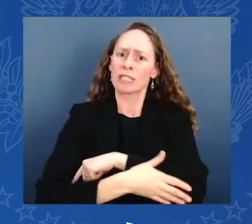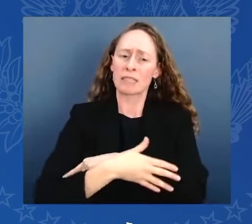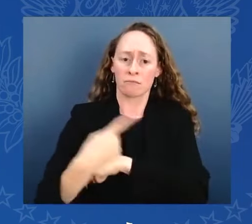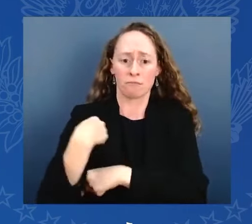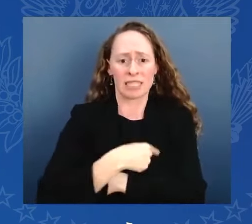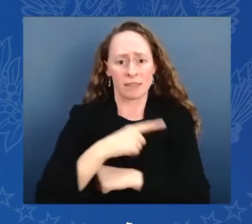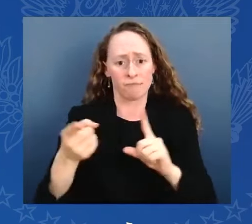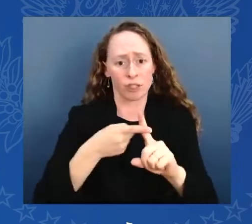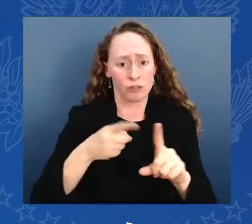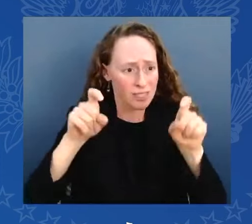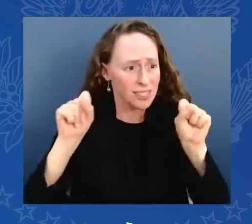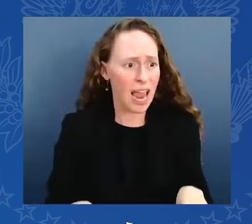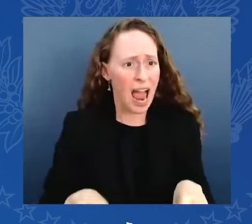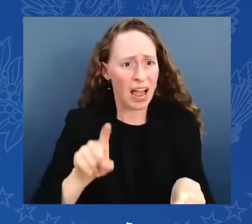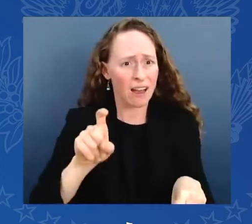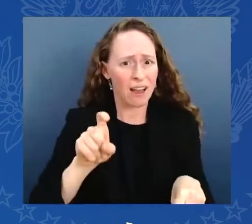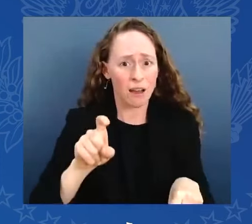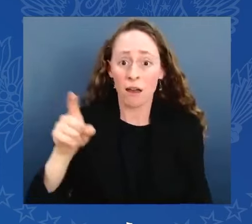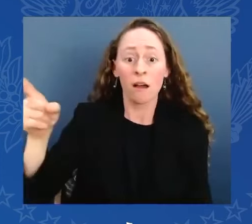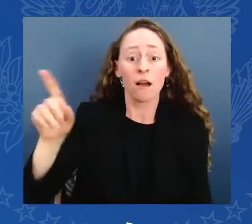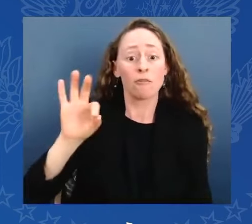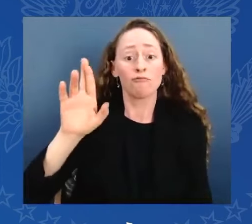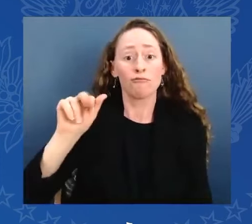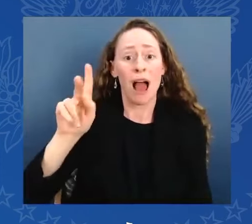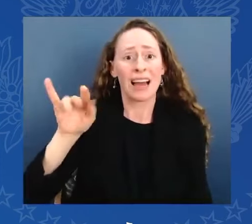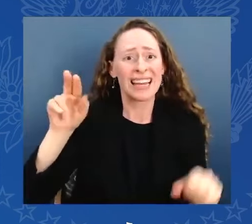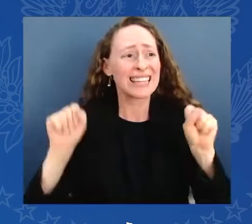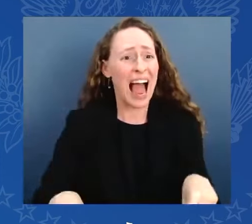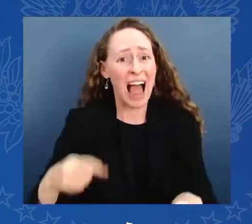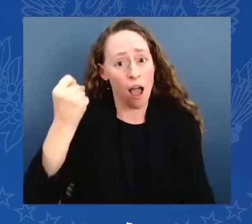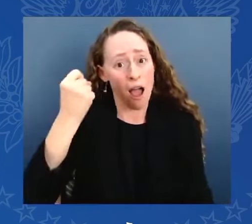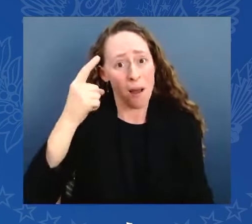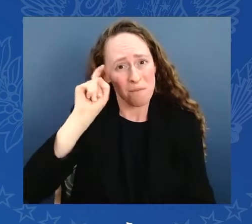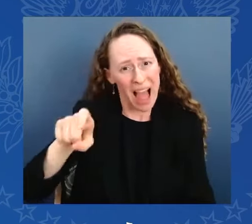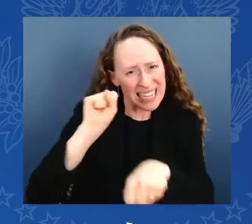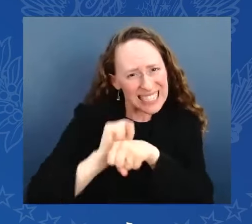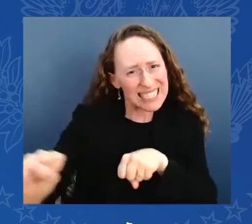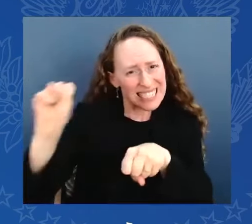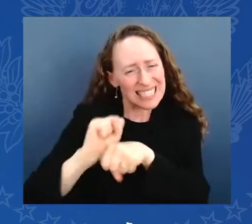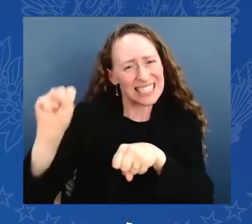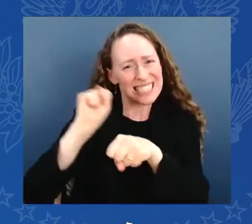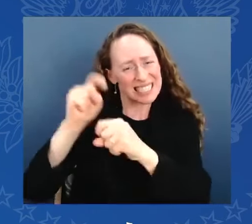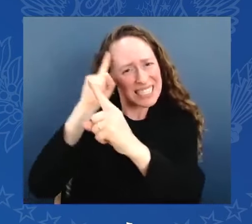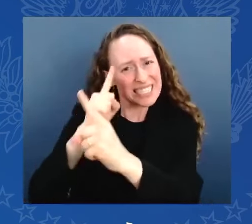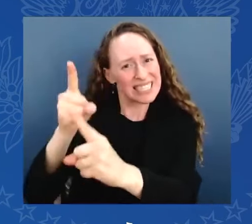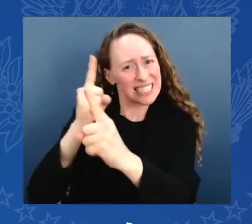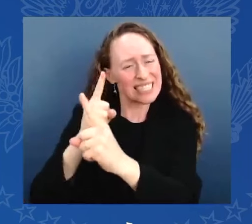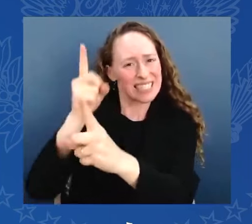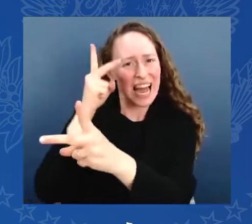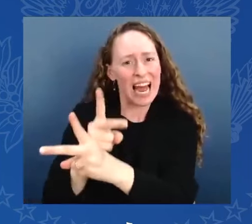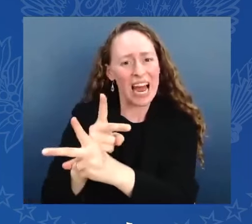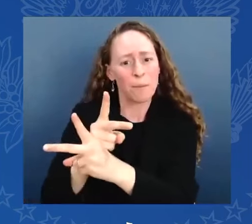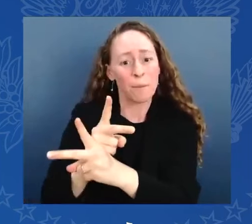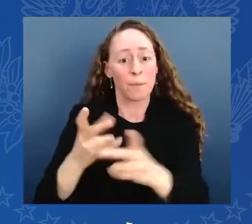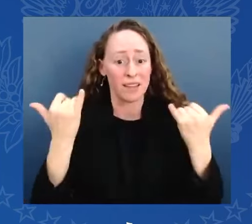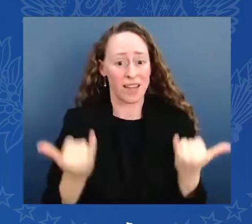A republic, if you can keep it. Whether we keep our republic is now in your hands. My fellow Americans,